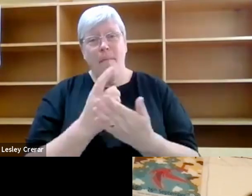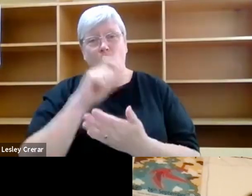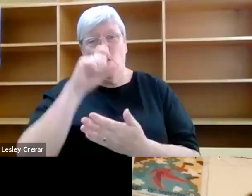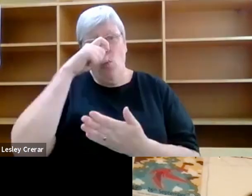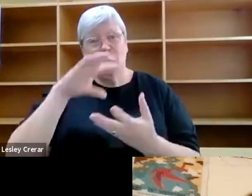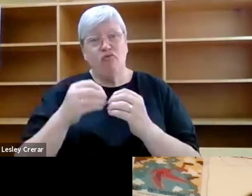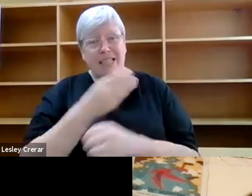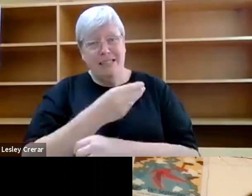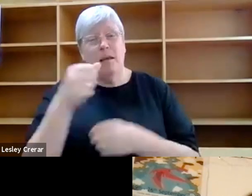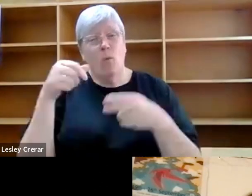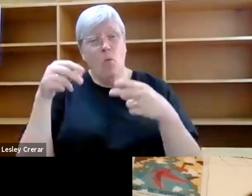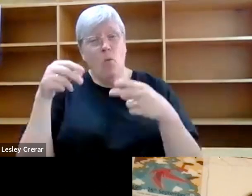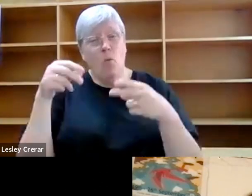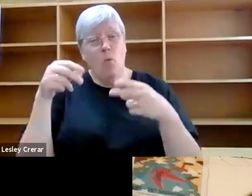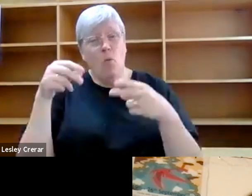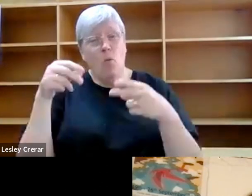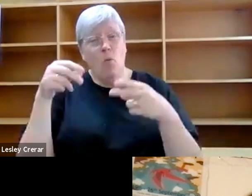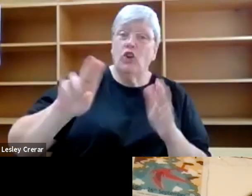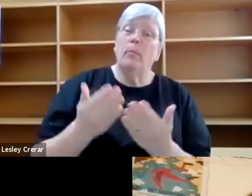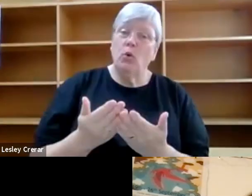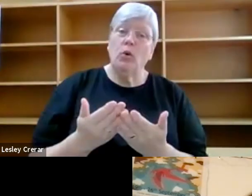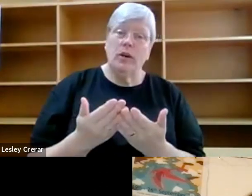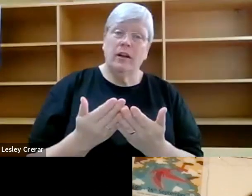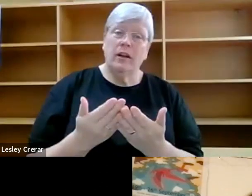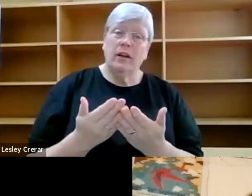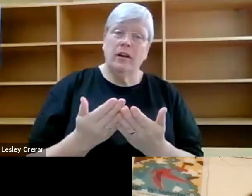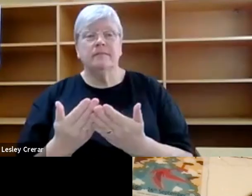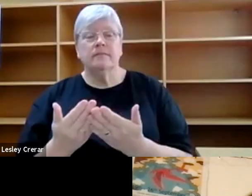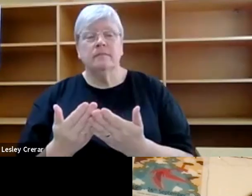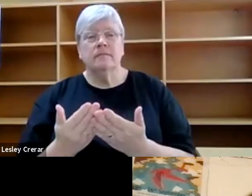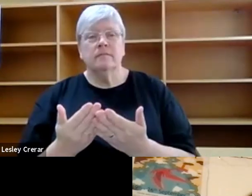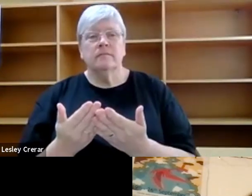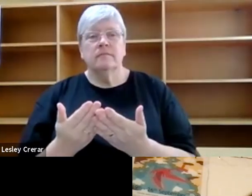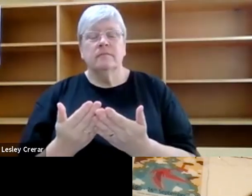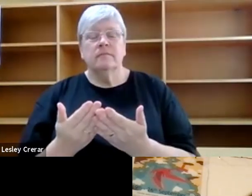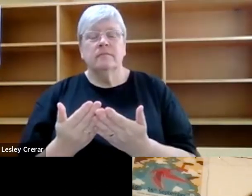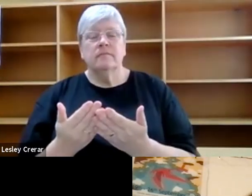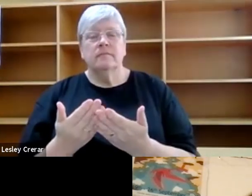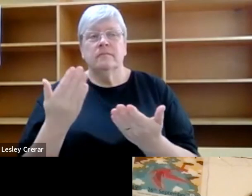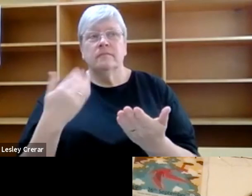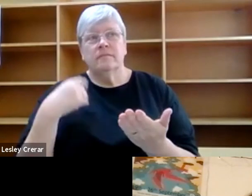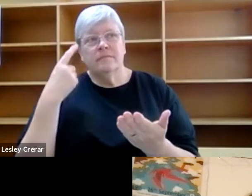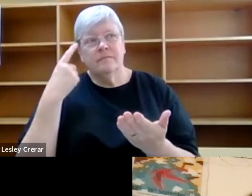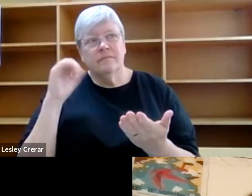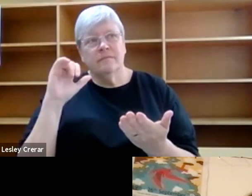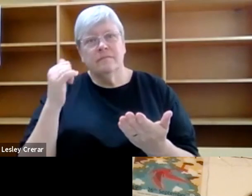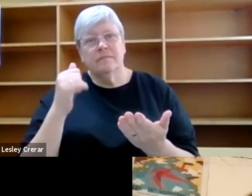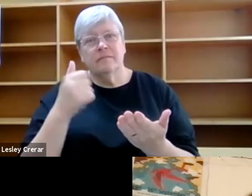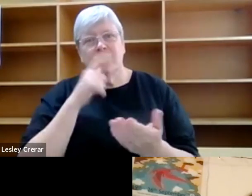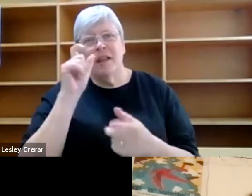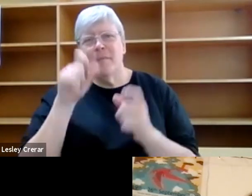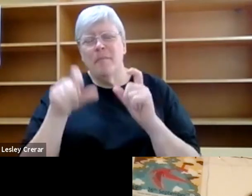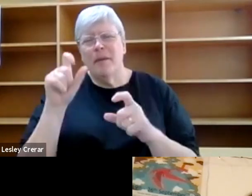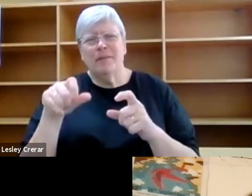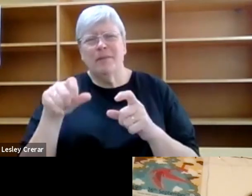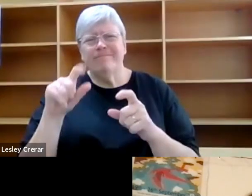a nature book. It's a it's a piece of nature writing, although I think maybe people find it hard to see beyond the witchcraft.